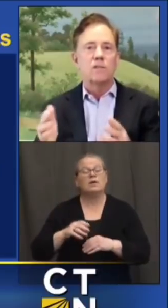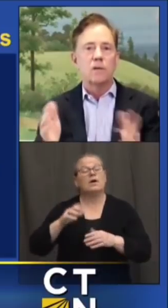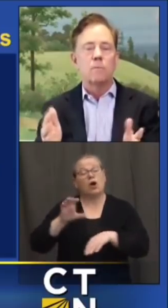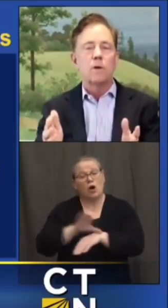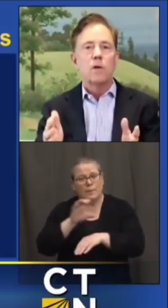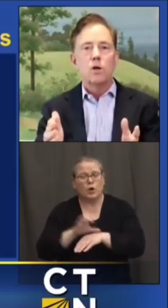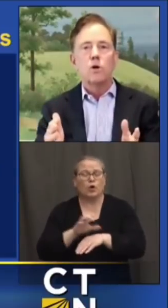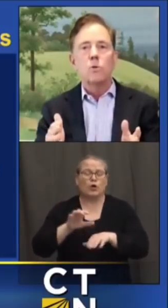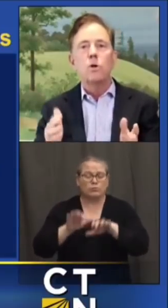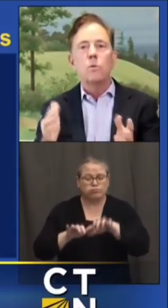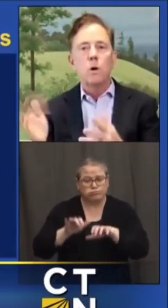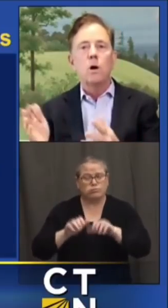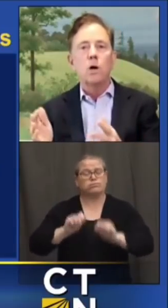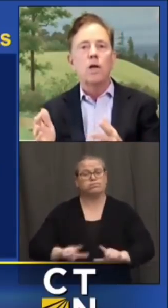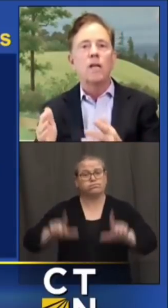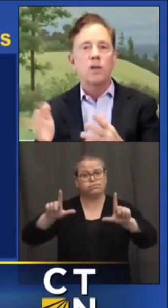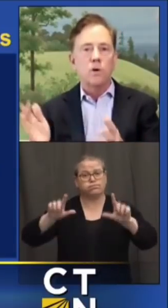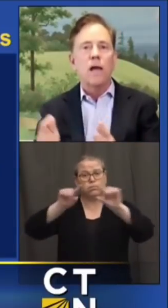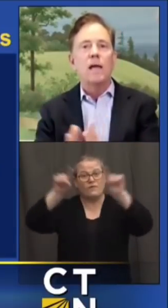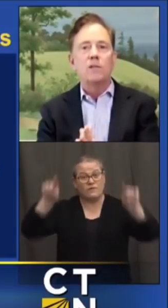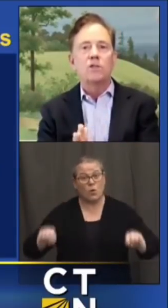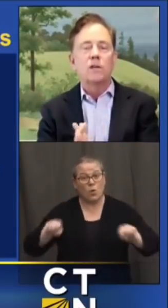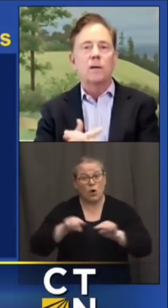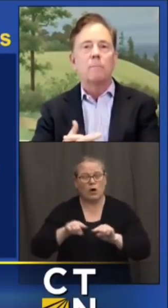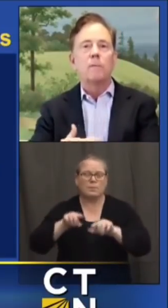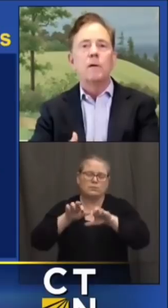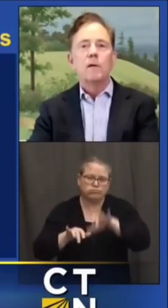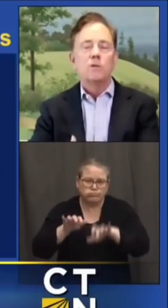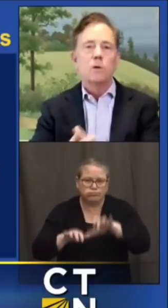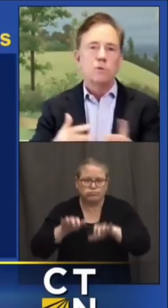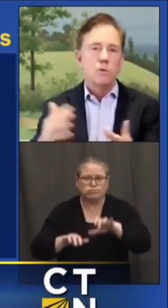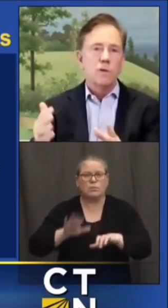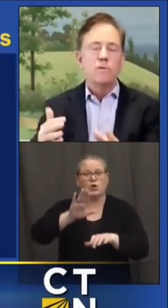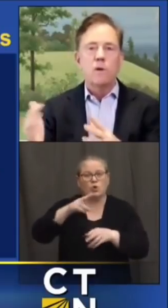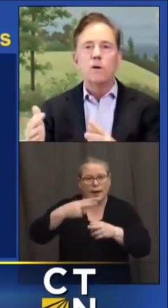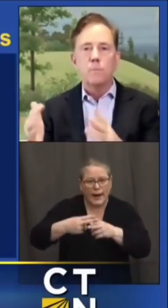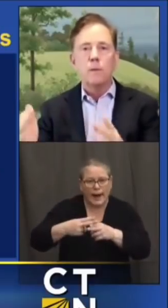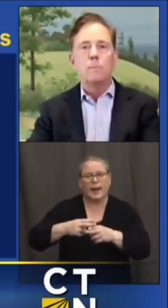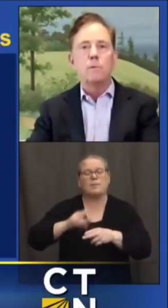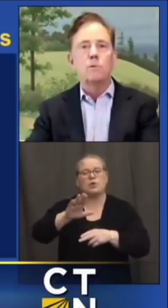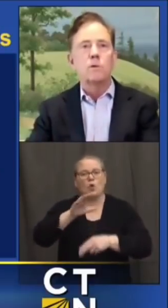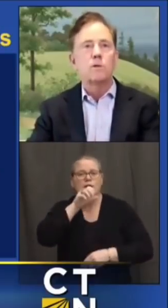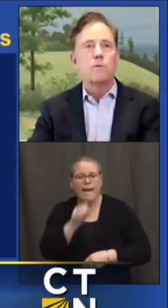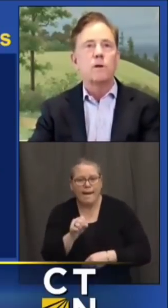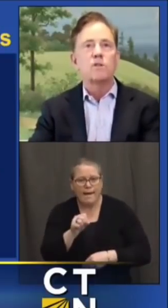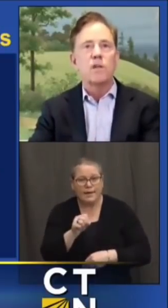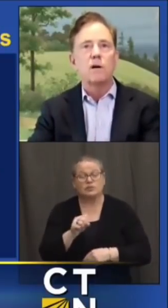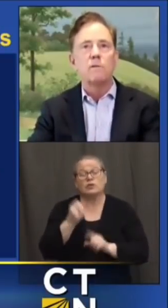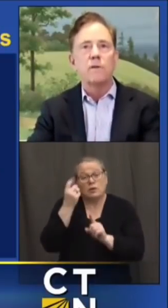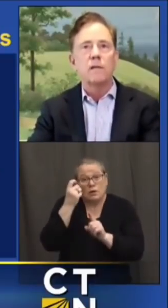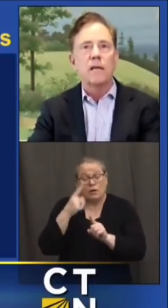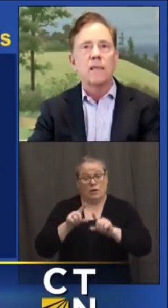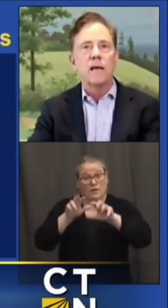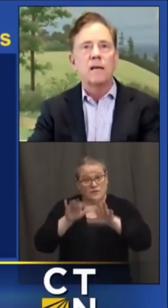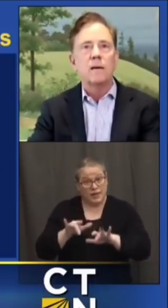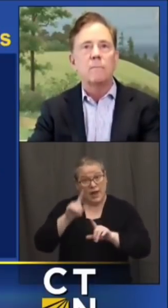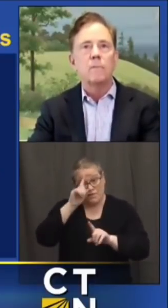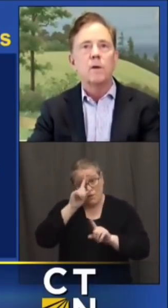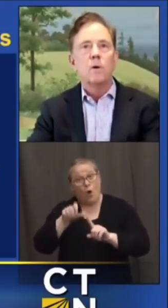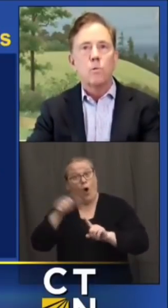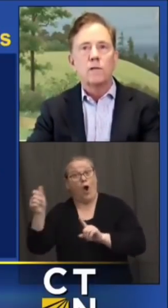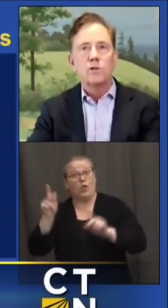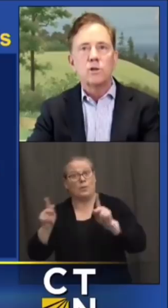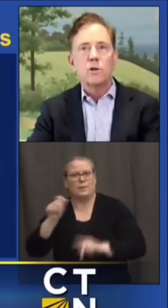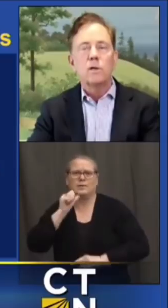says um you know who you are in your age um don't do this for other people do this for yourself and get that um